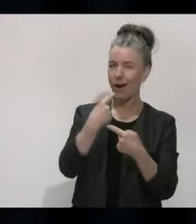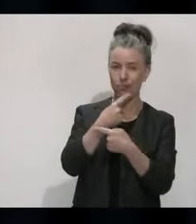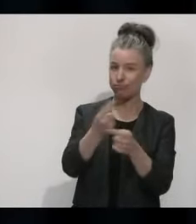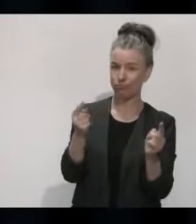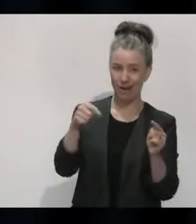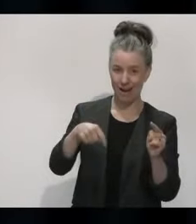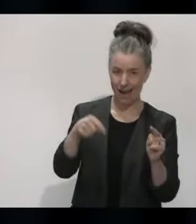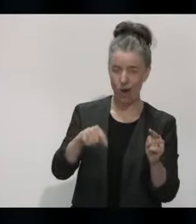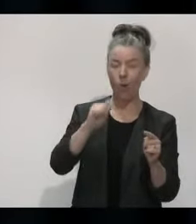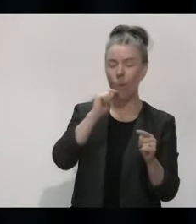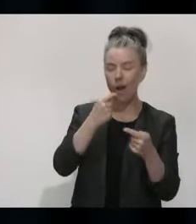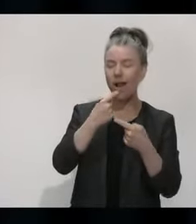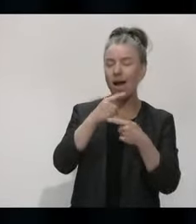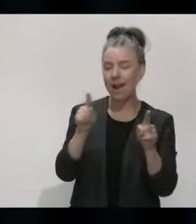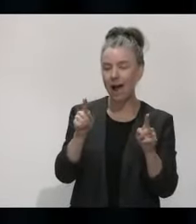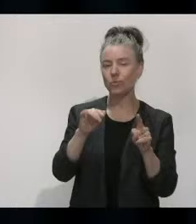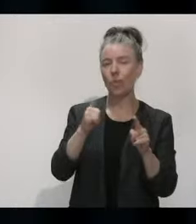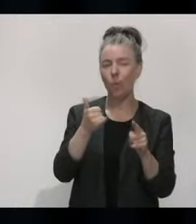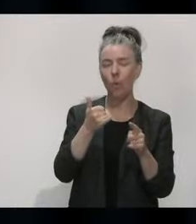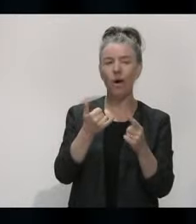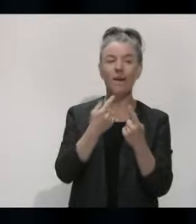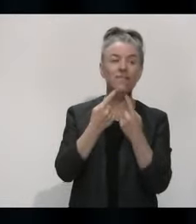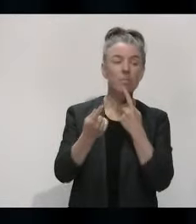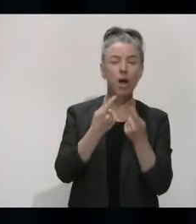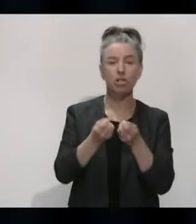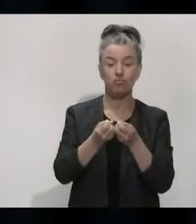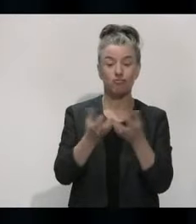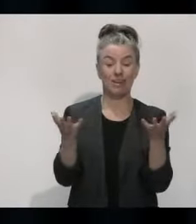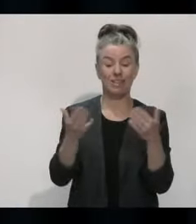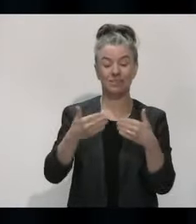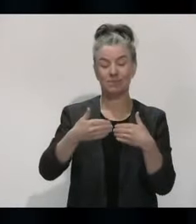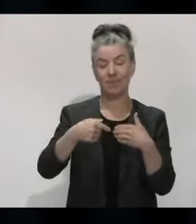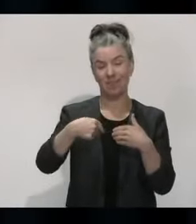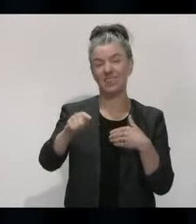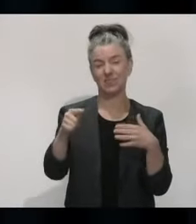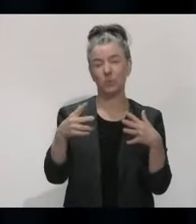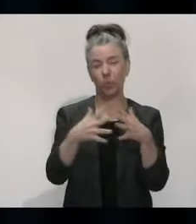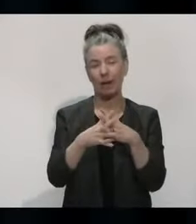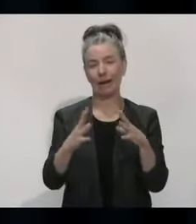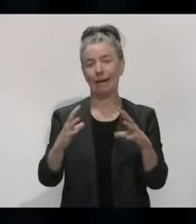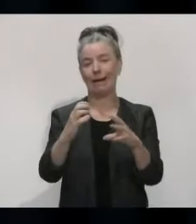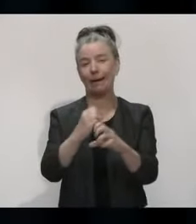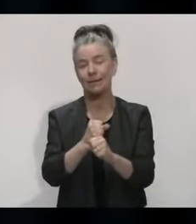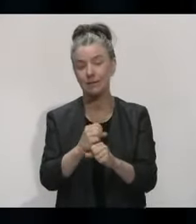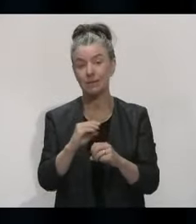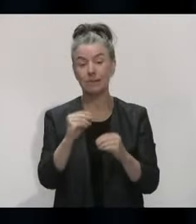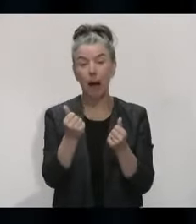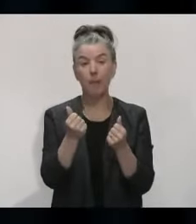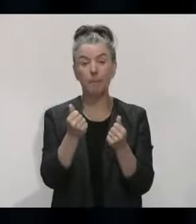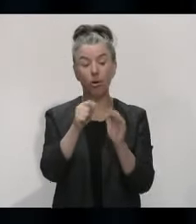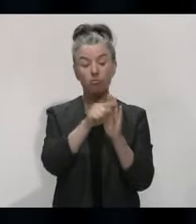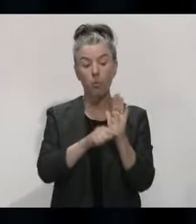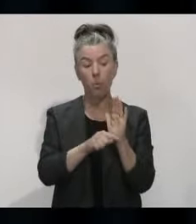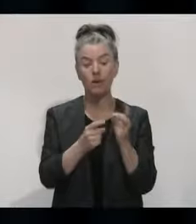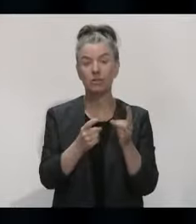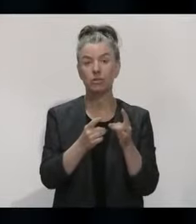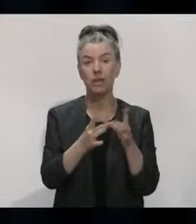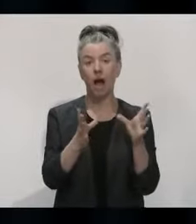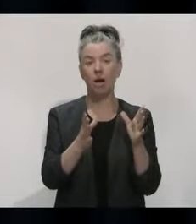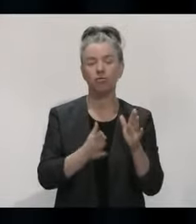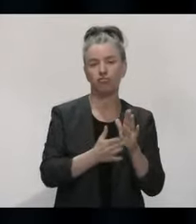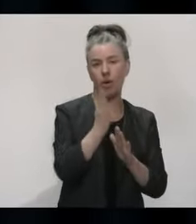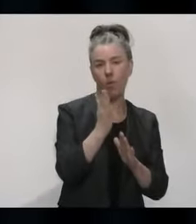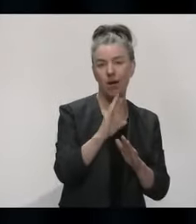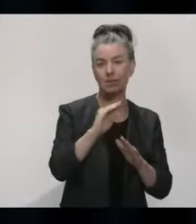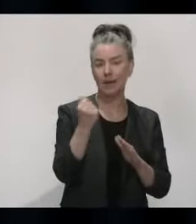be announcing those, or we will be releasing those later in the week. So, and they will, and some of them will come into force straight away. And some of them, there'll be an